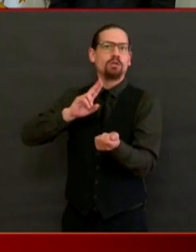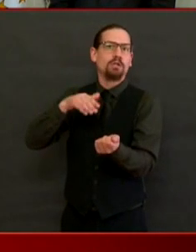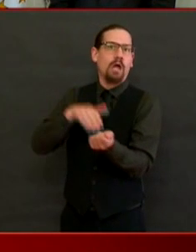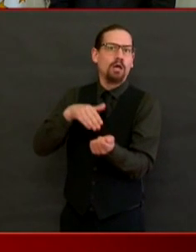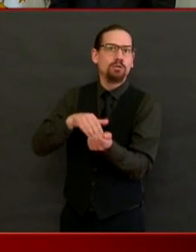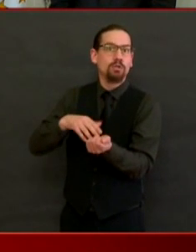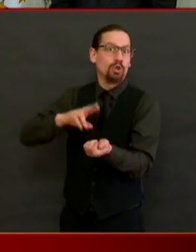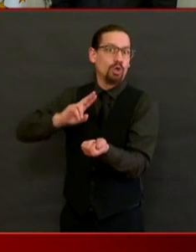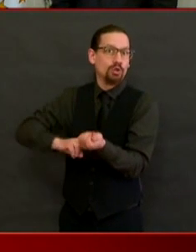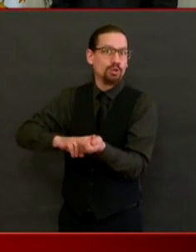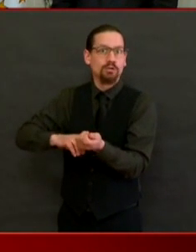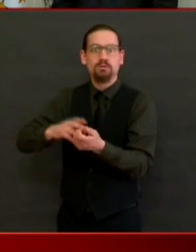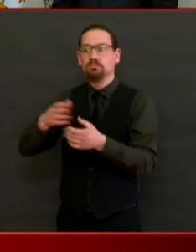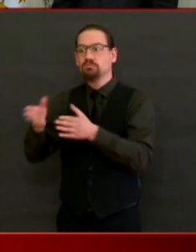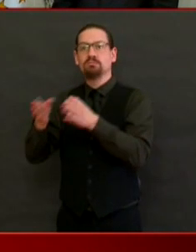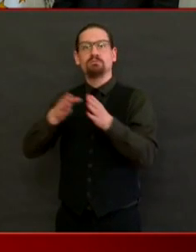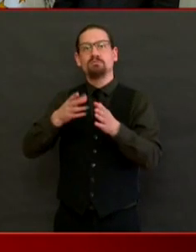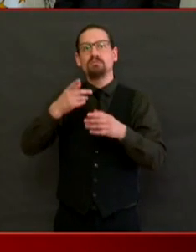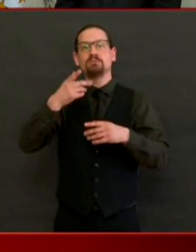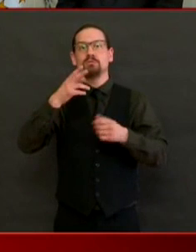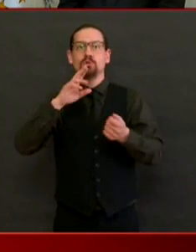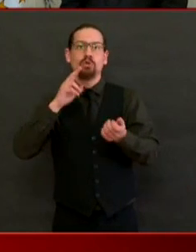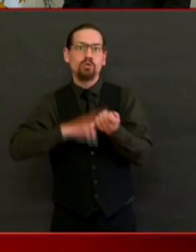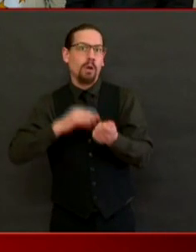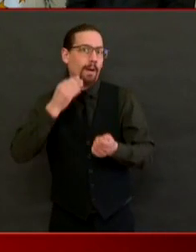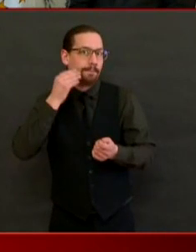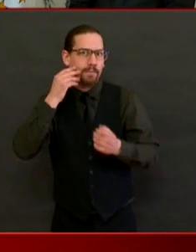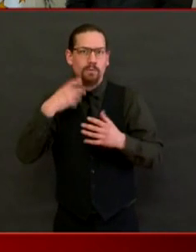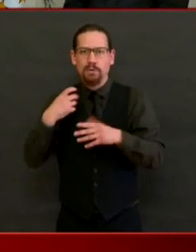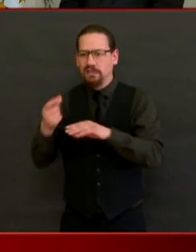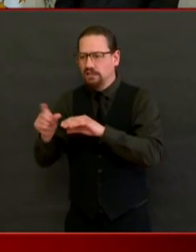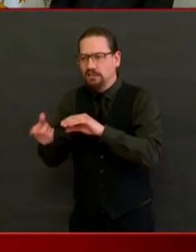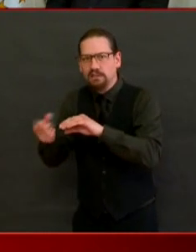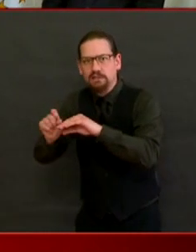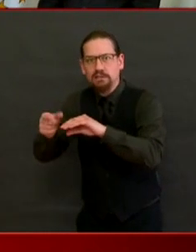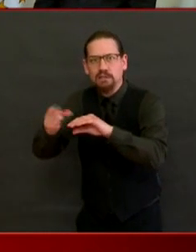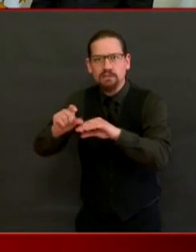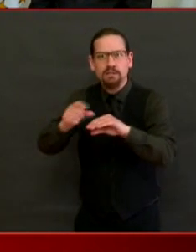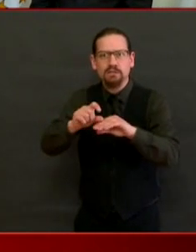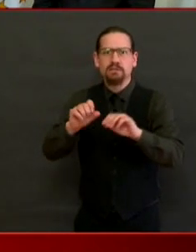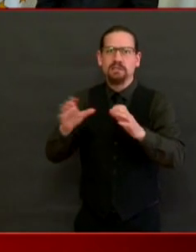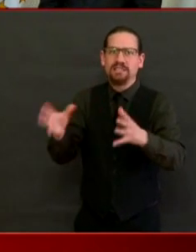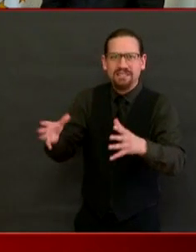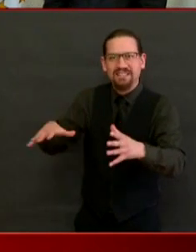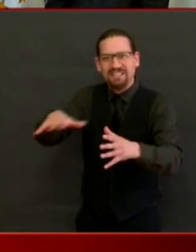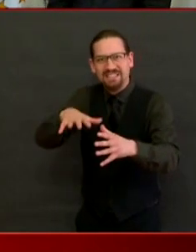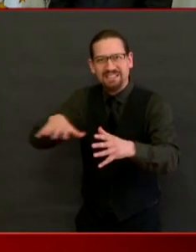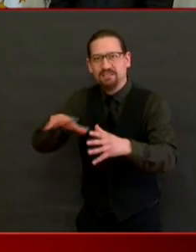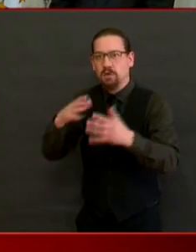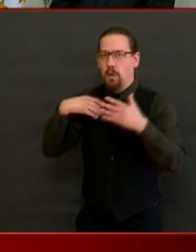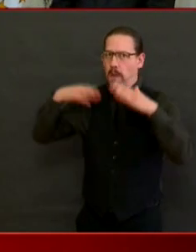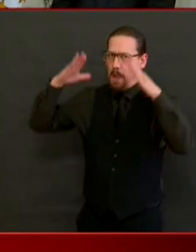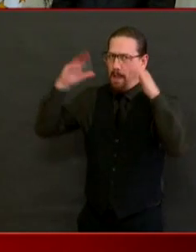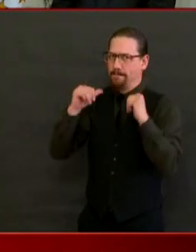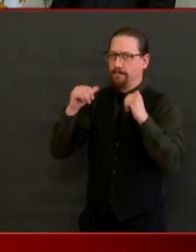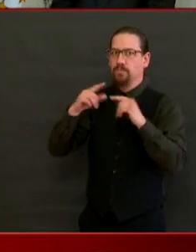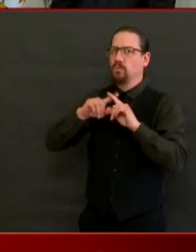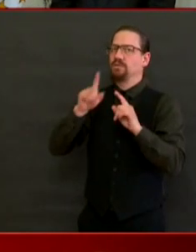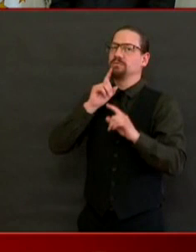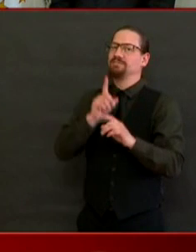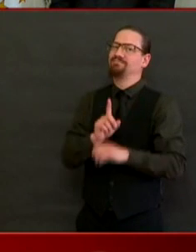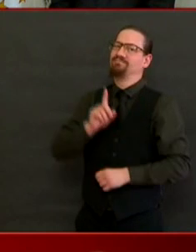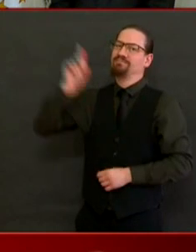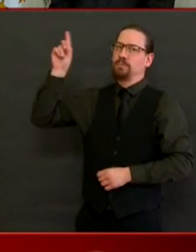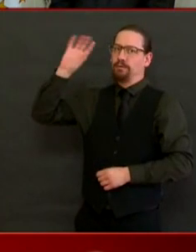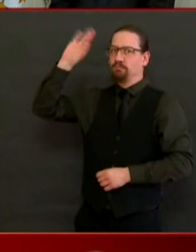as we get through this. It is my hope, and I'm working with the federal delegation to see if the federal government could have a more expansive